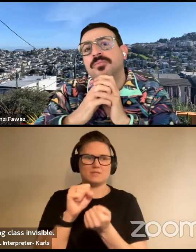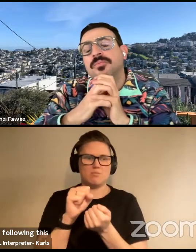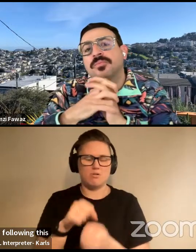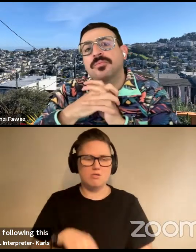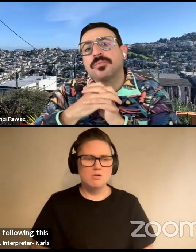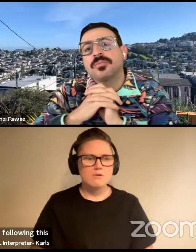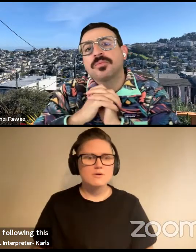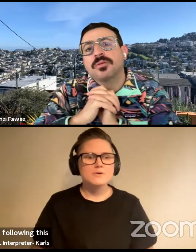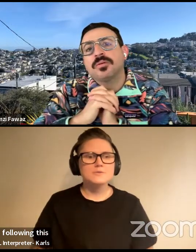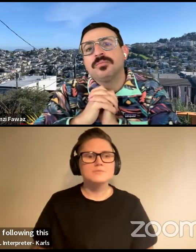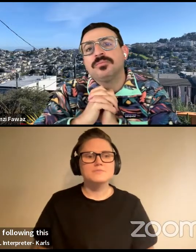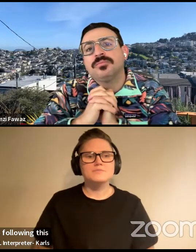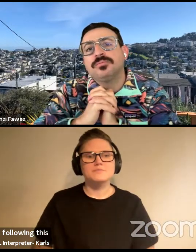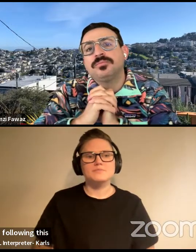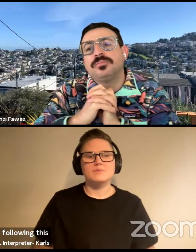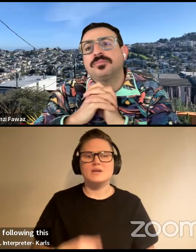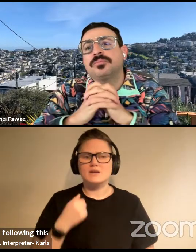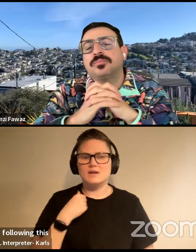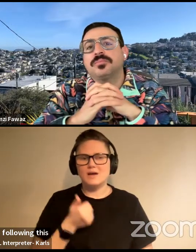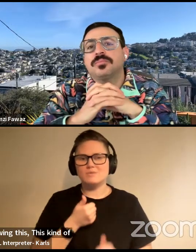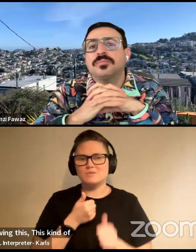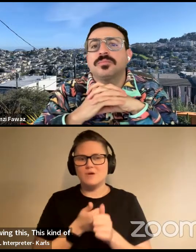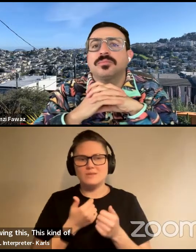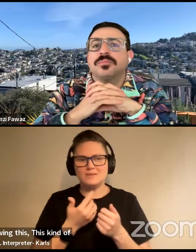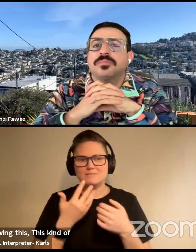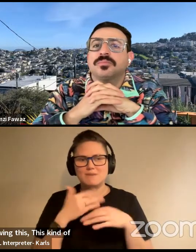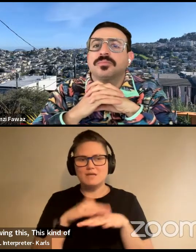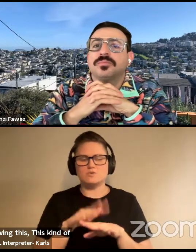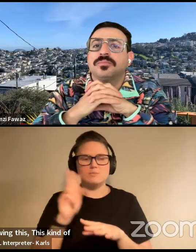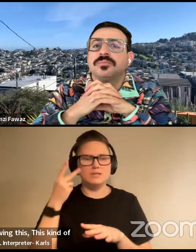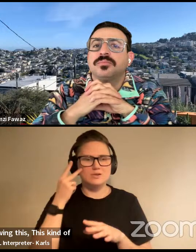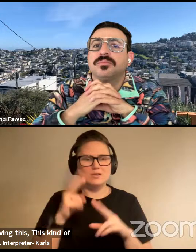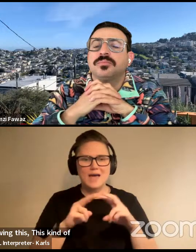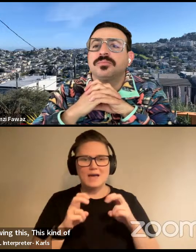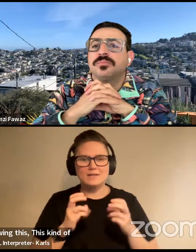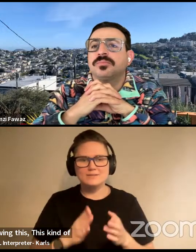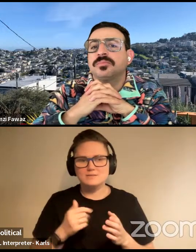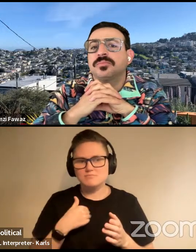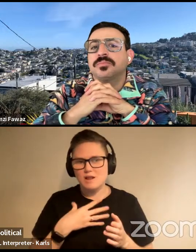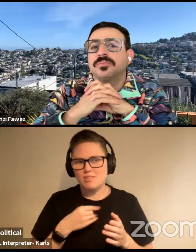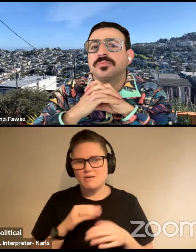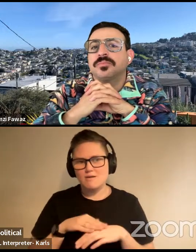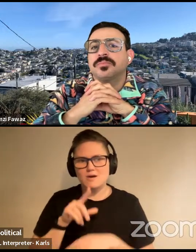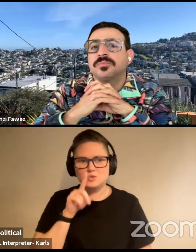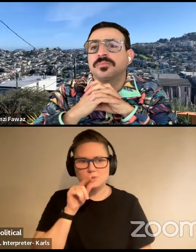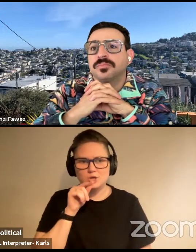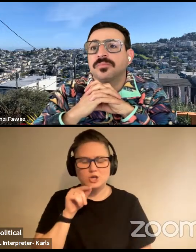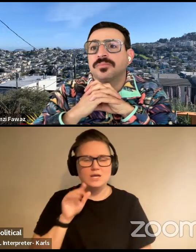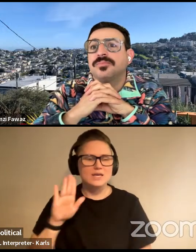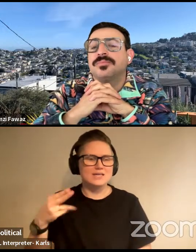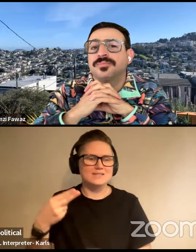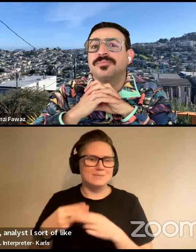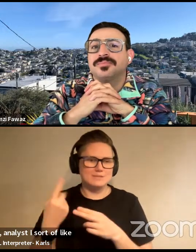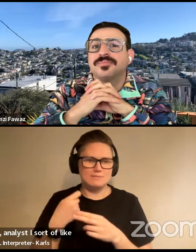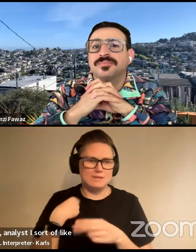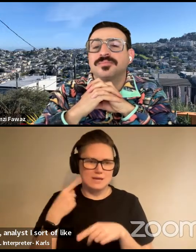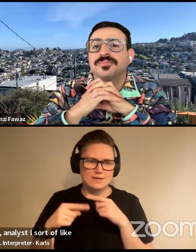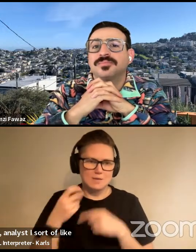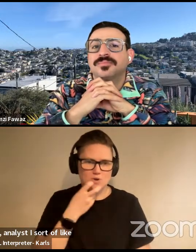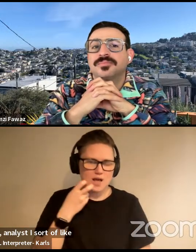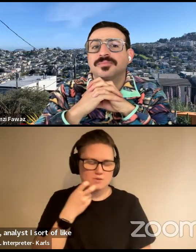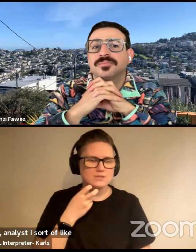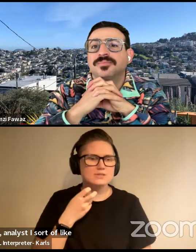kind of mainstream political analysis analyst I sort of like on Twitter, his name is something I can't pronounce, and